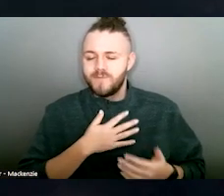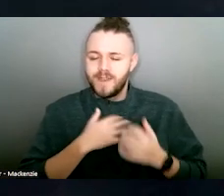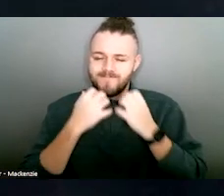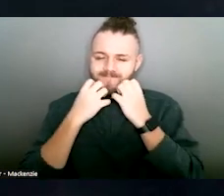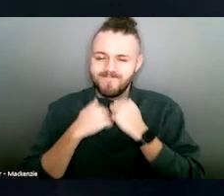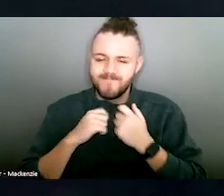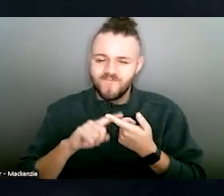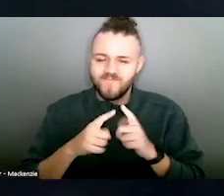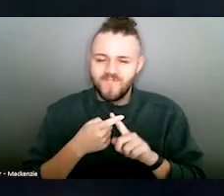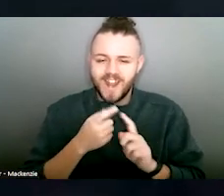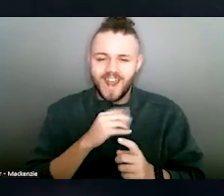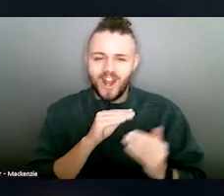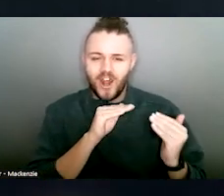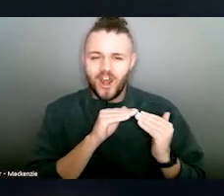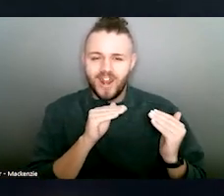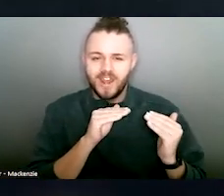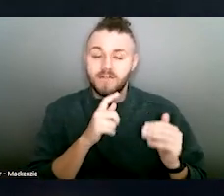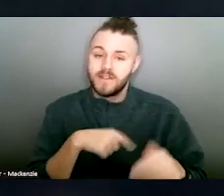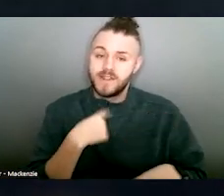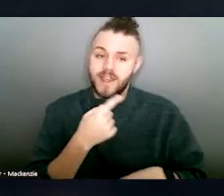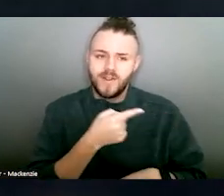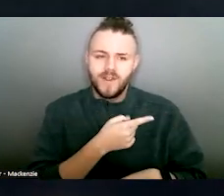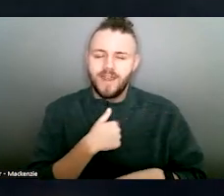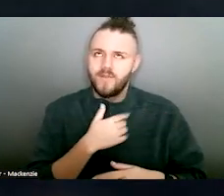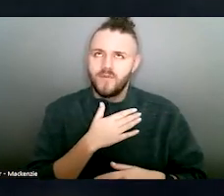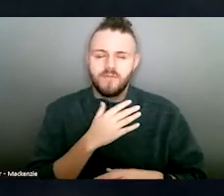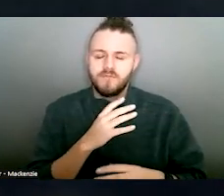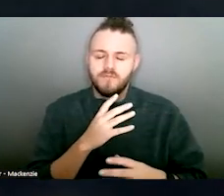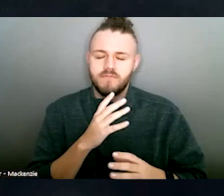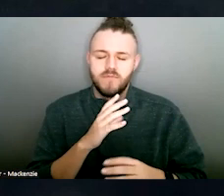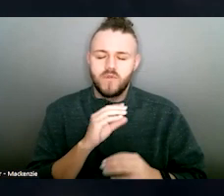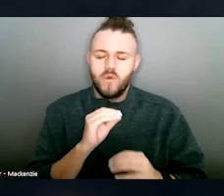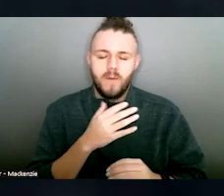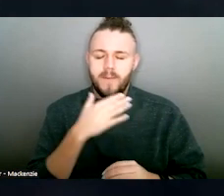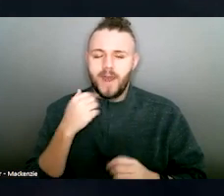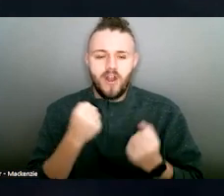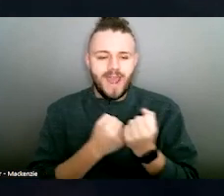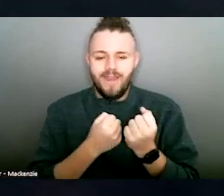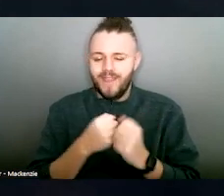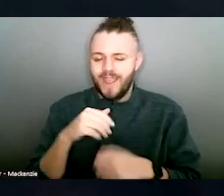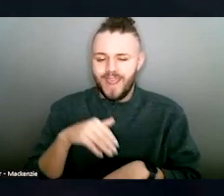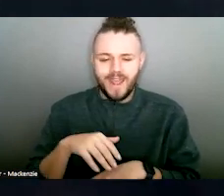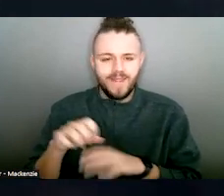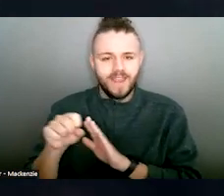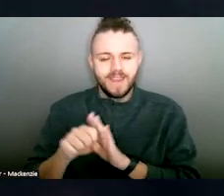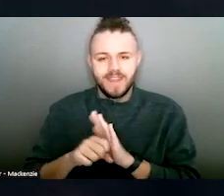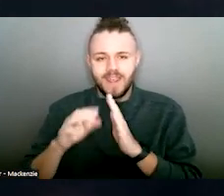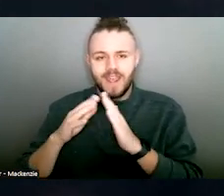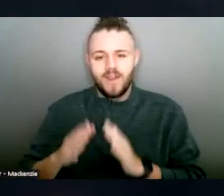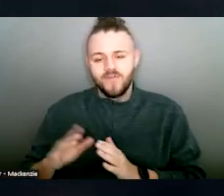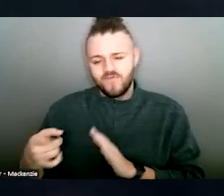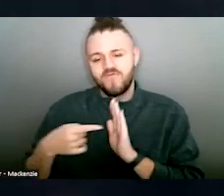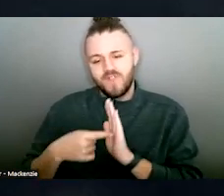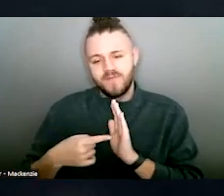an invite. I mean, when I tell you that you have no better advocate at the Statehouse than Representative Tavia